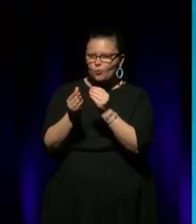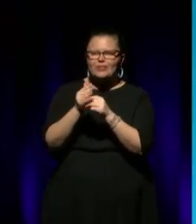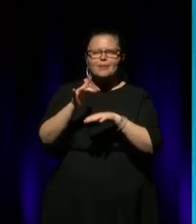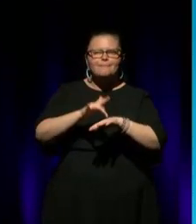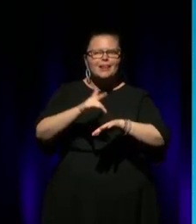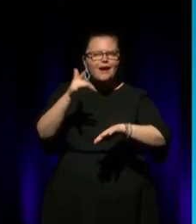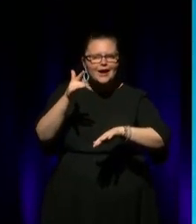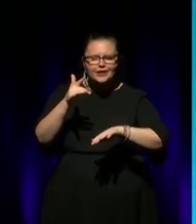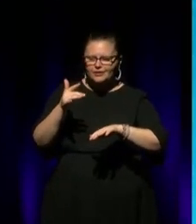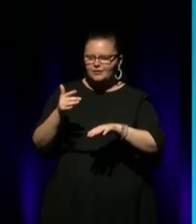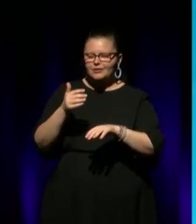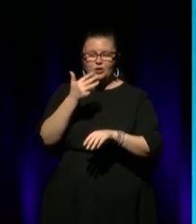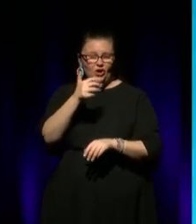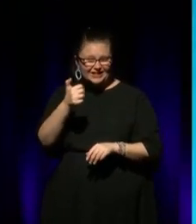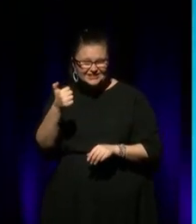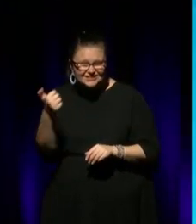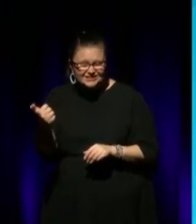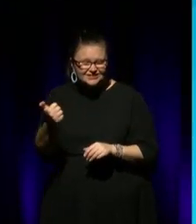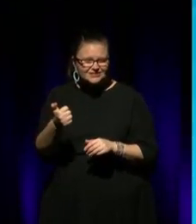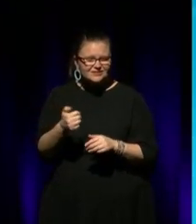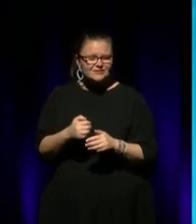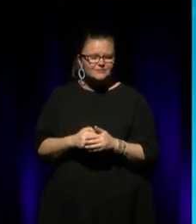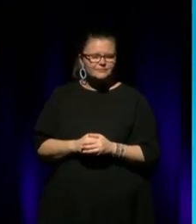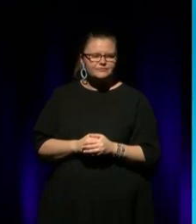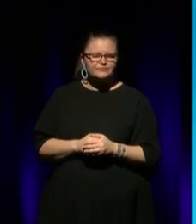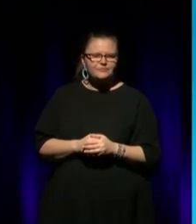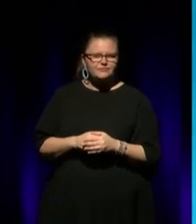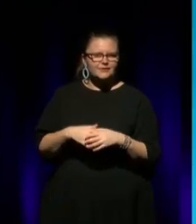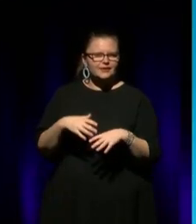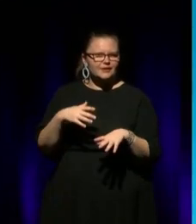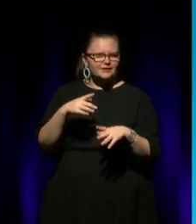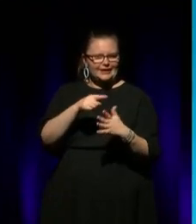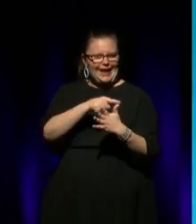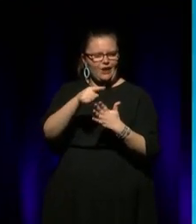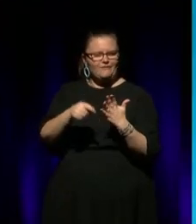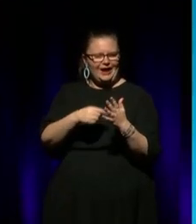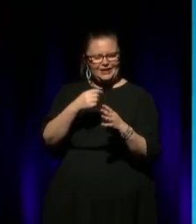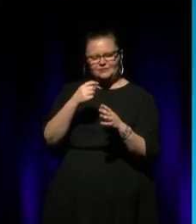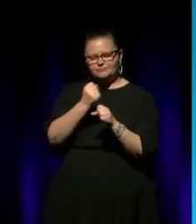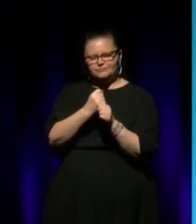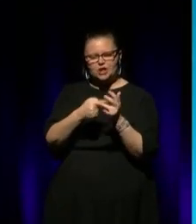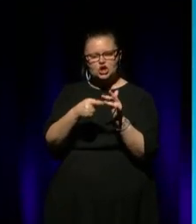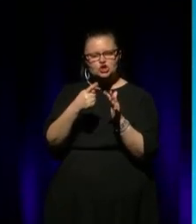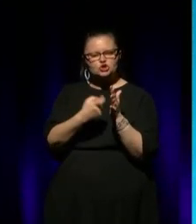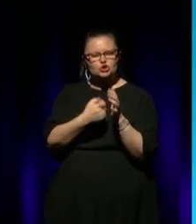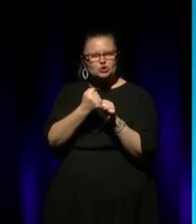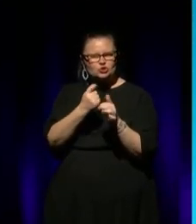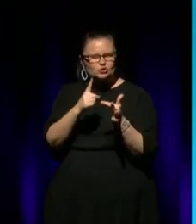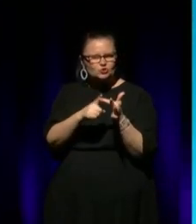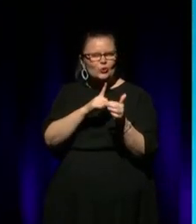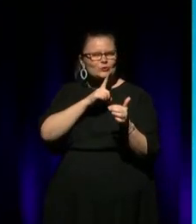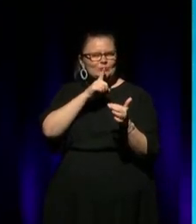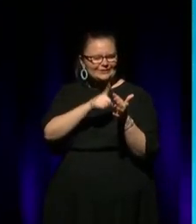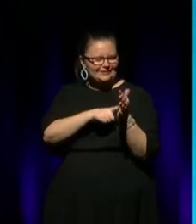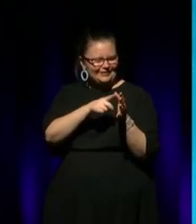that, the year before that, in 96, we're doing the handover in Georgia, Atlanta, because that was a representation going into the Olympics. And then,